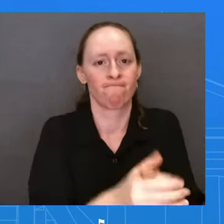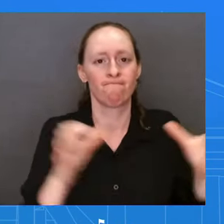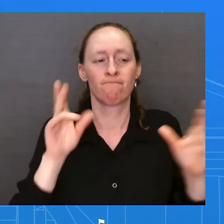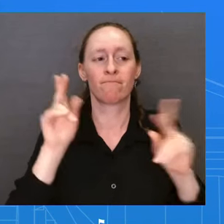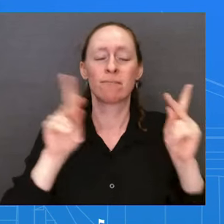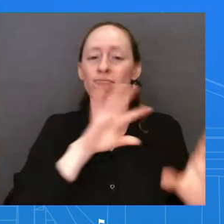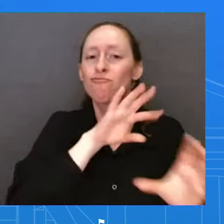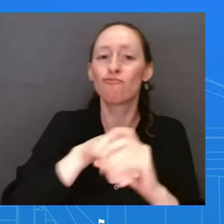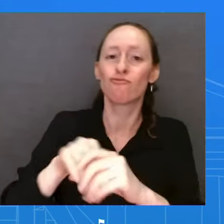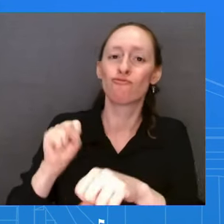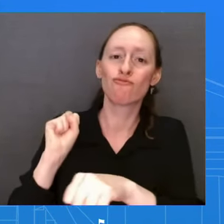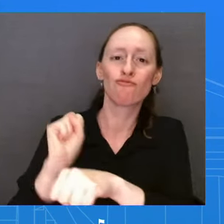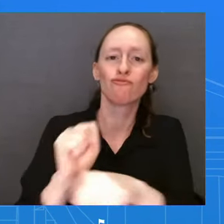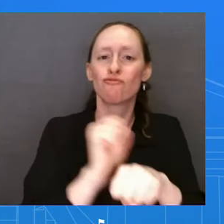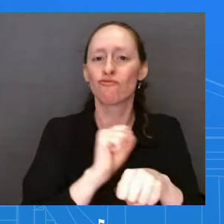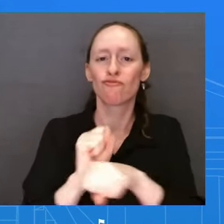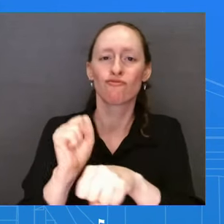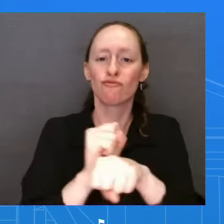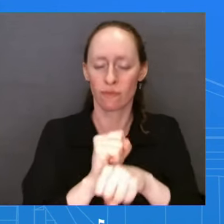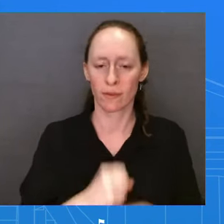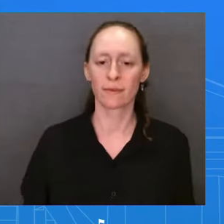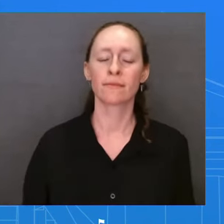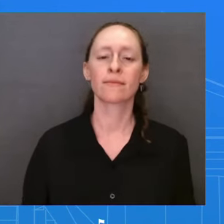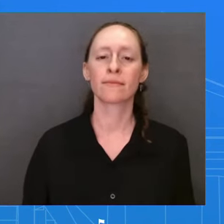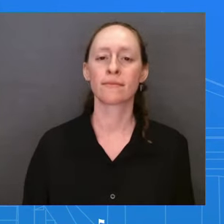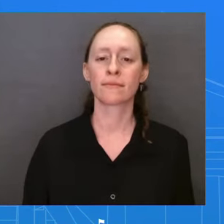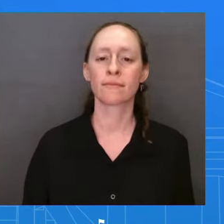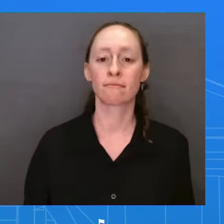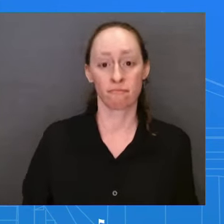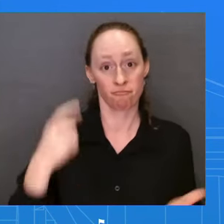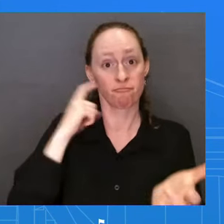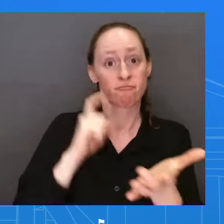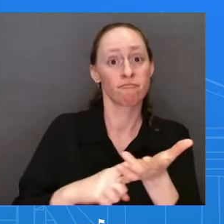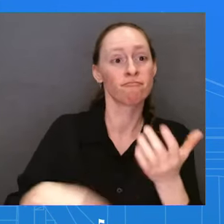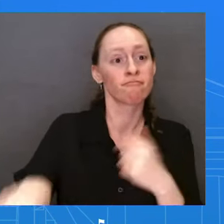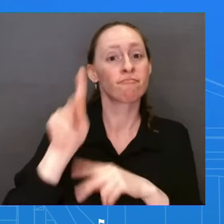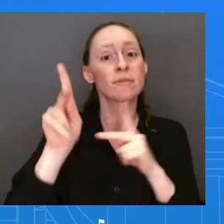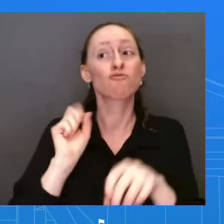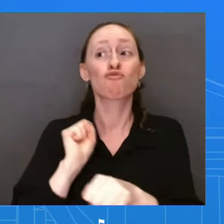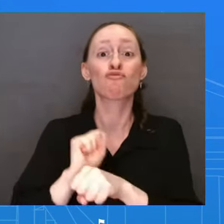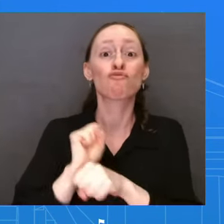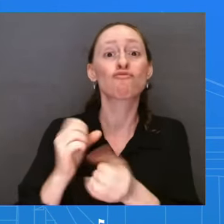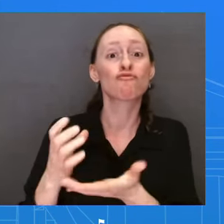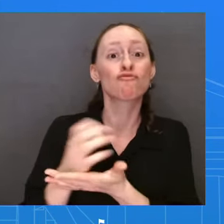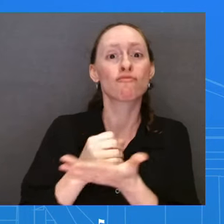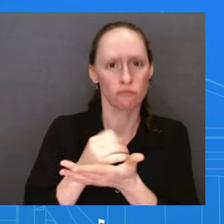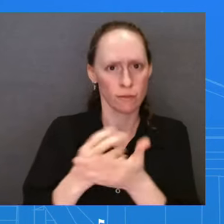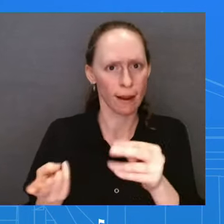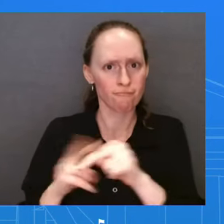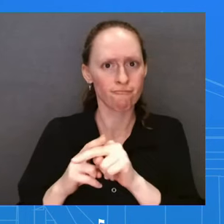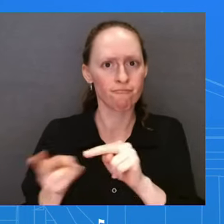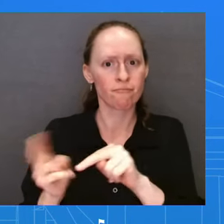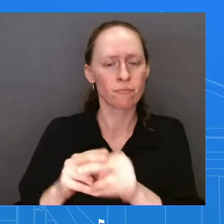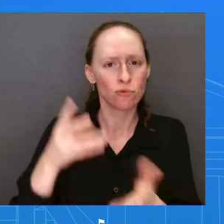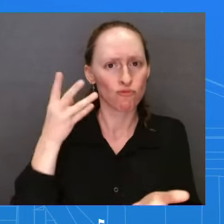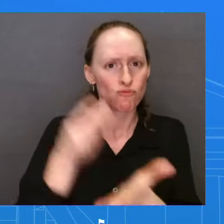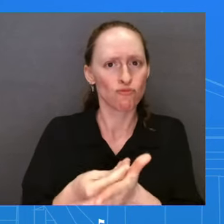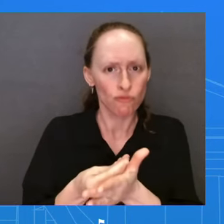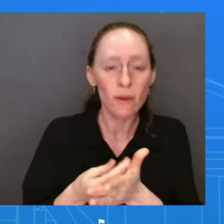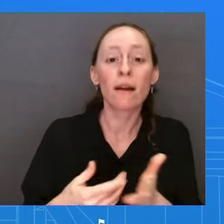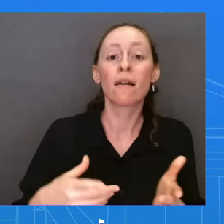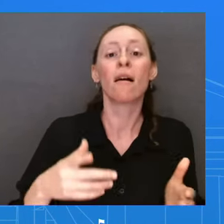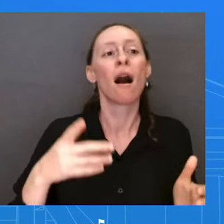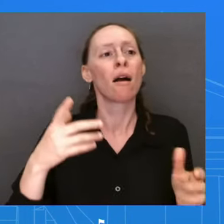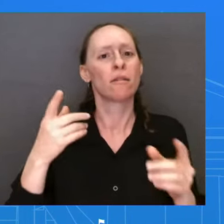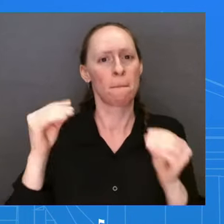income workers. Small business applications are at record high. And today, while we have more work to do, inflation has been coming down